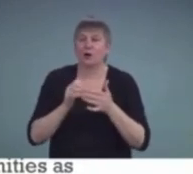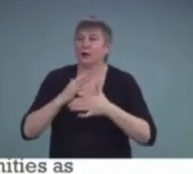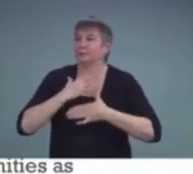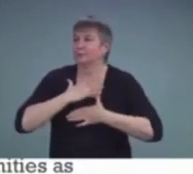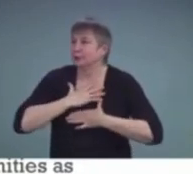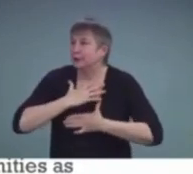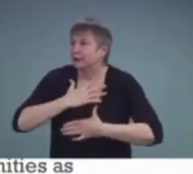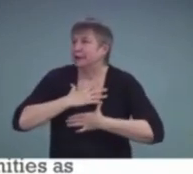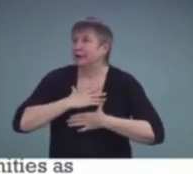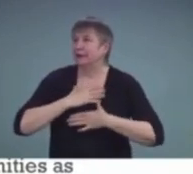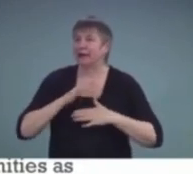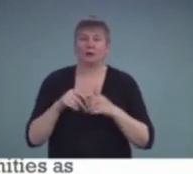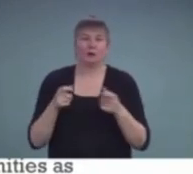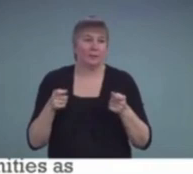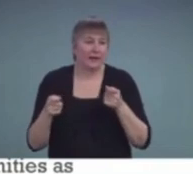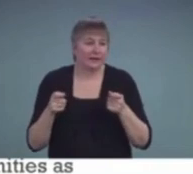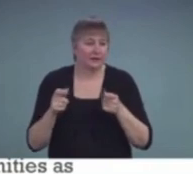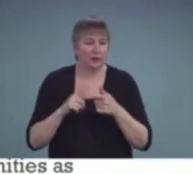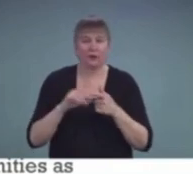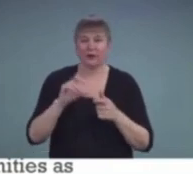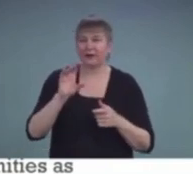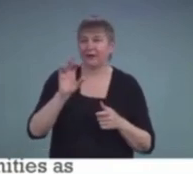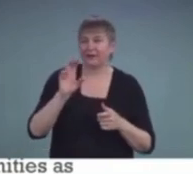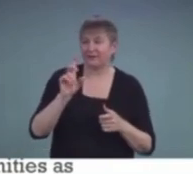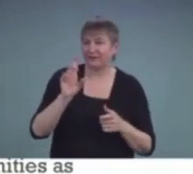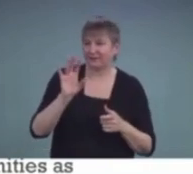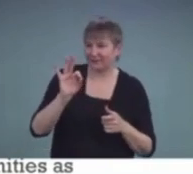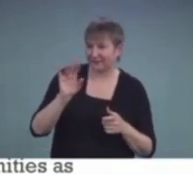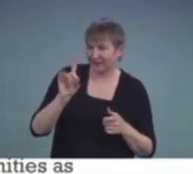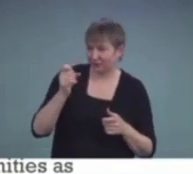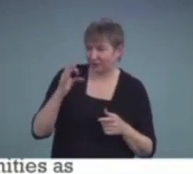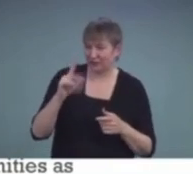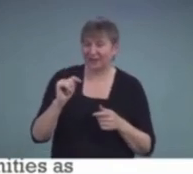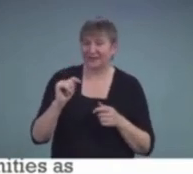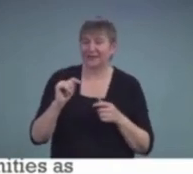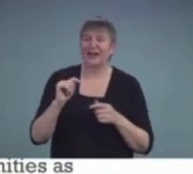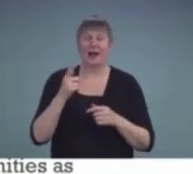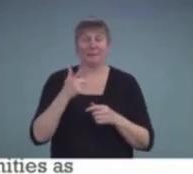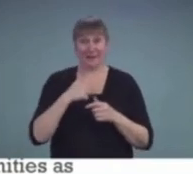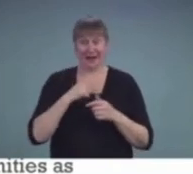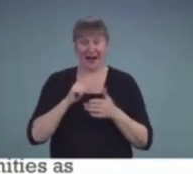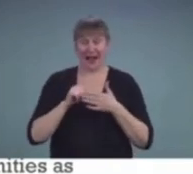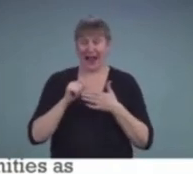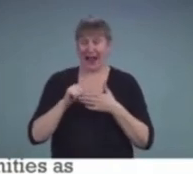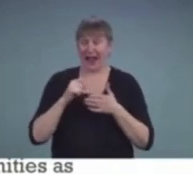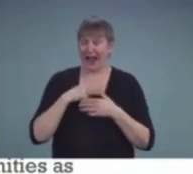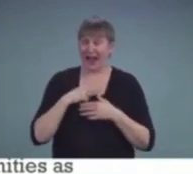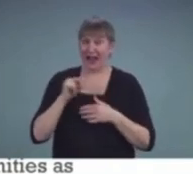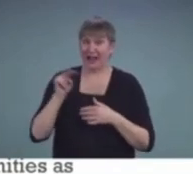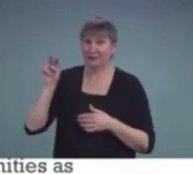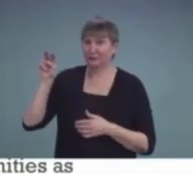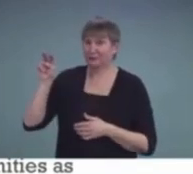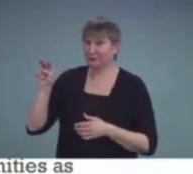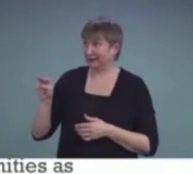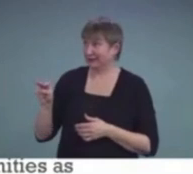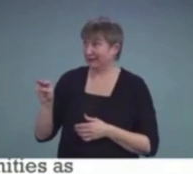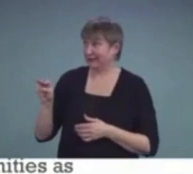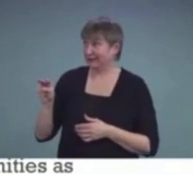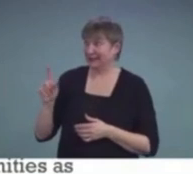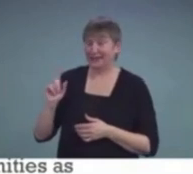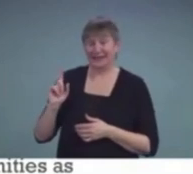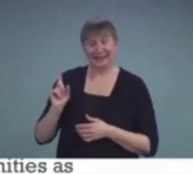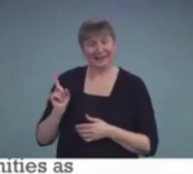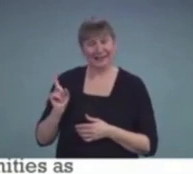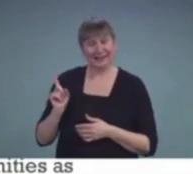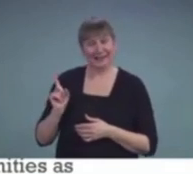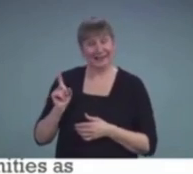a fidget, whatever. But again, what I see here is not the ability to look at